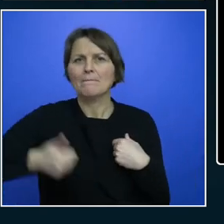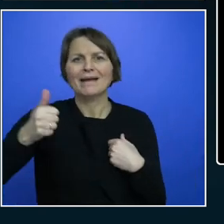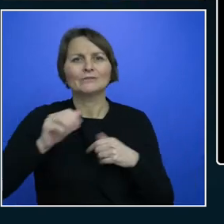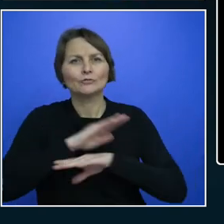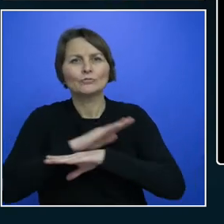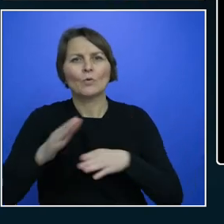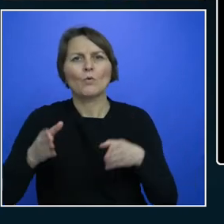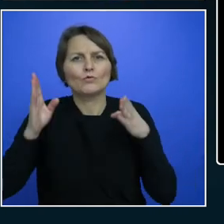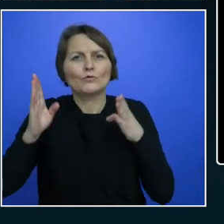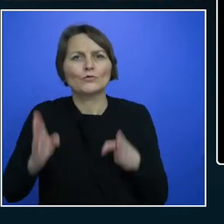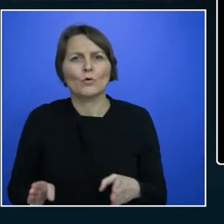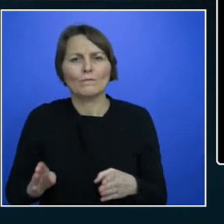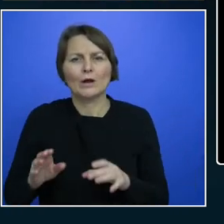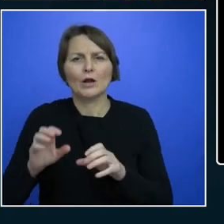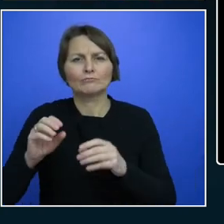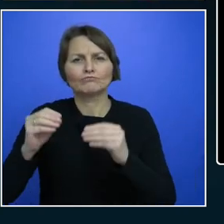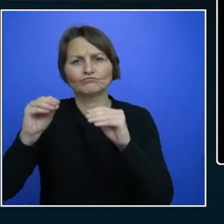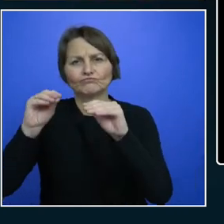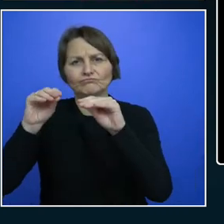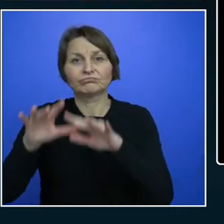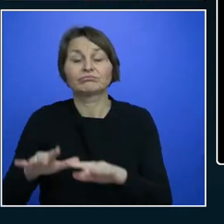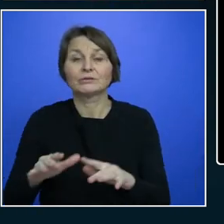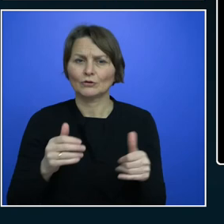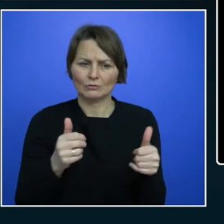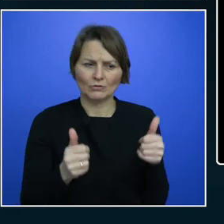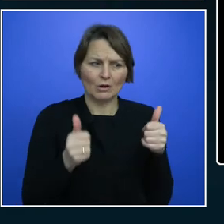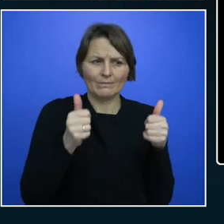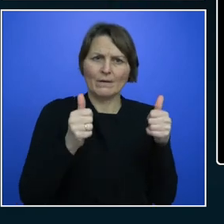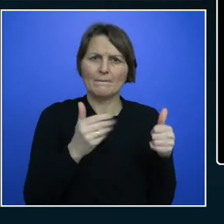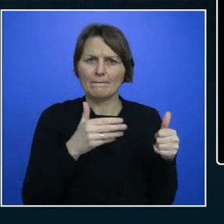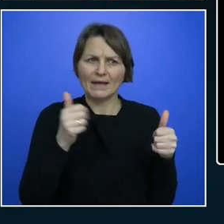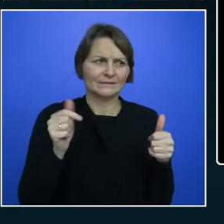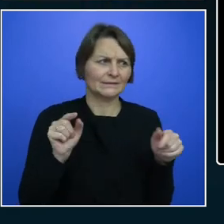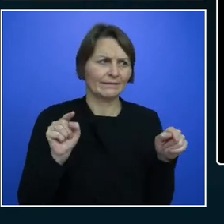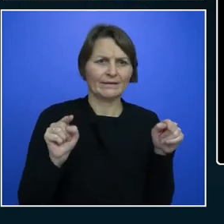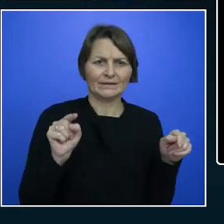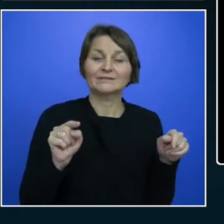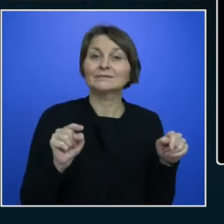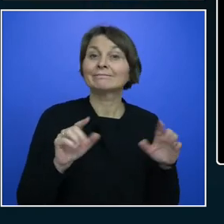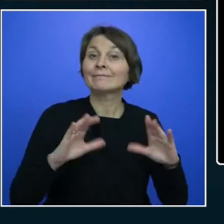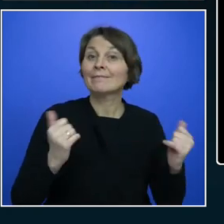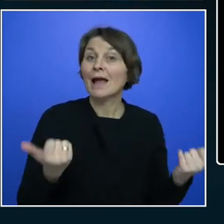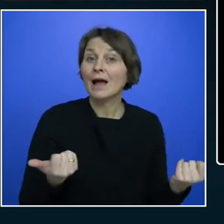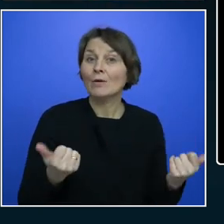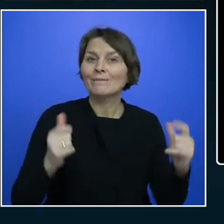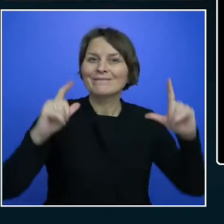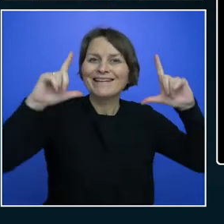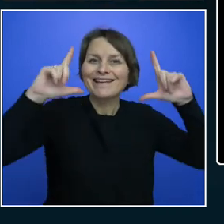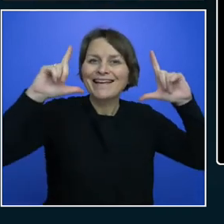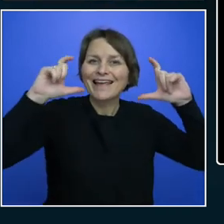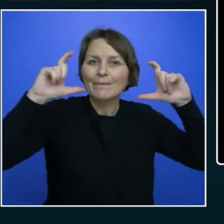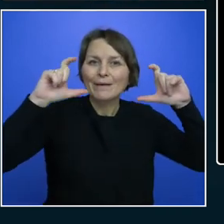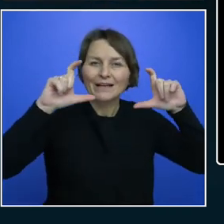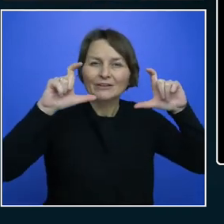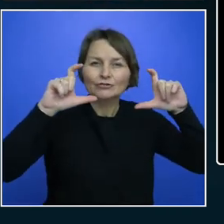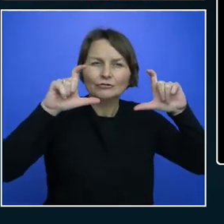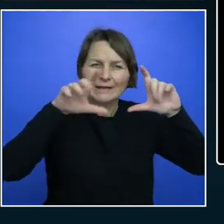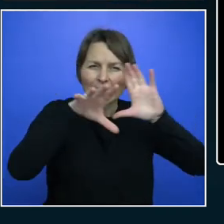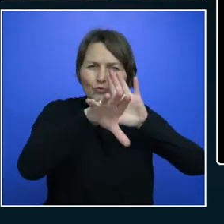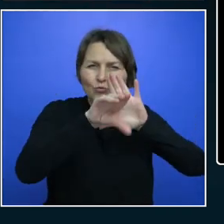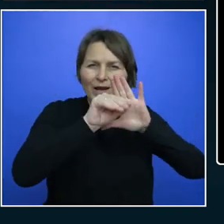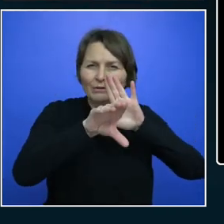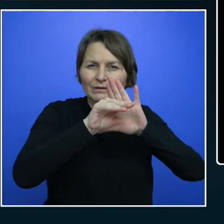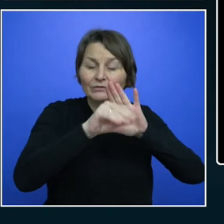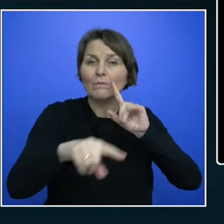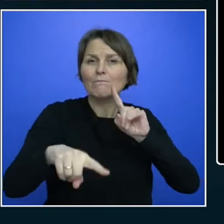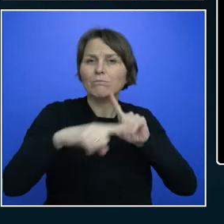human being because we are still part of that competition. Now, what we did is we took image recognition and linguistics and trained them over each